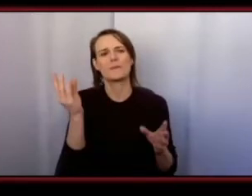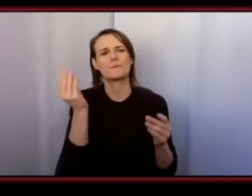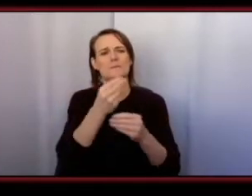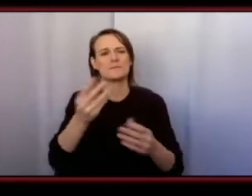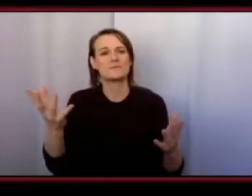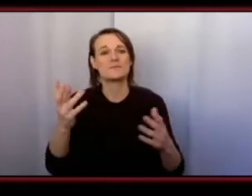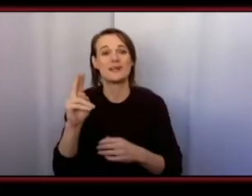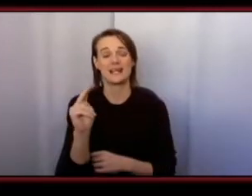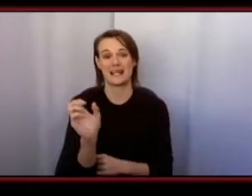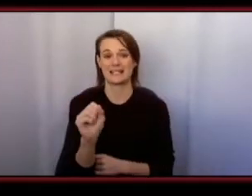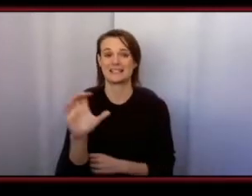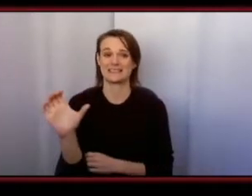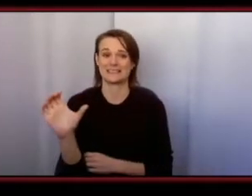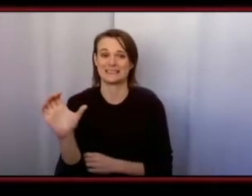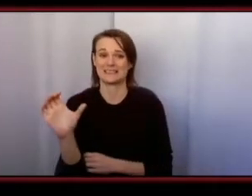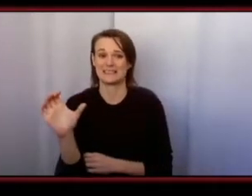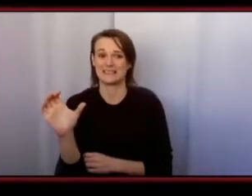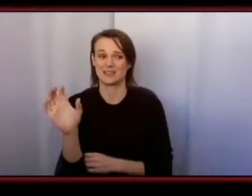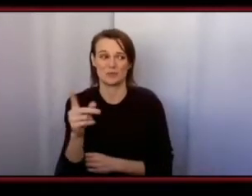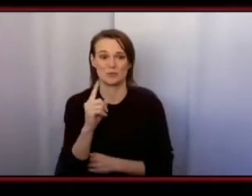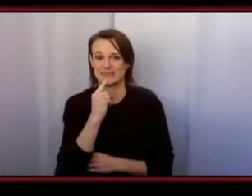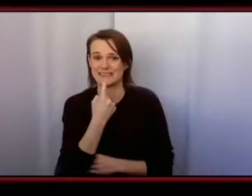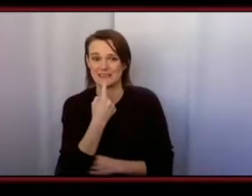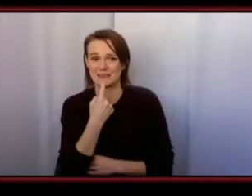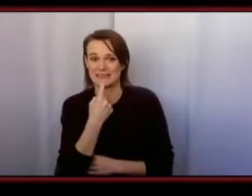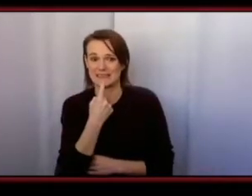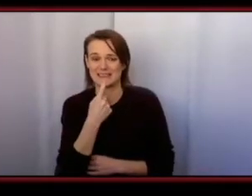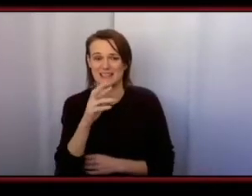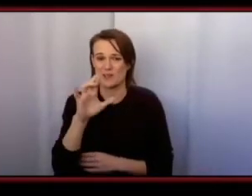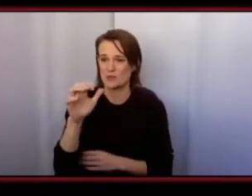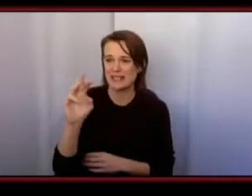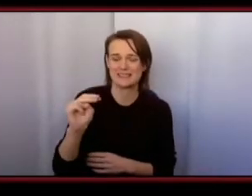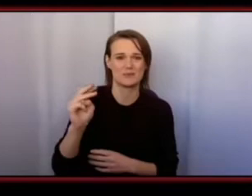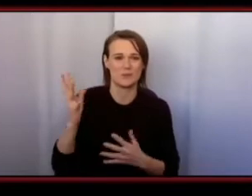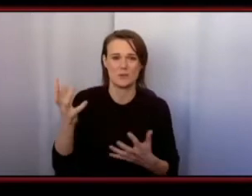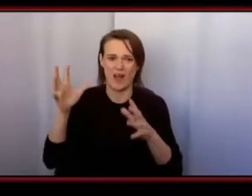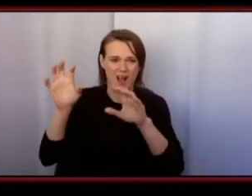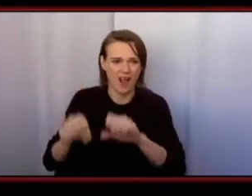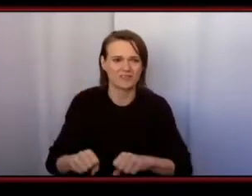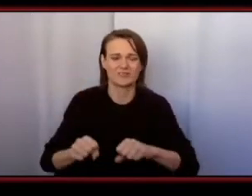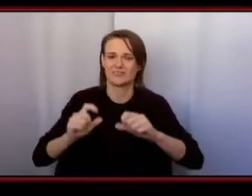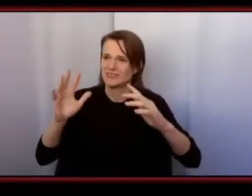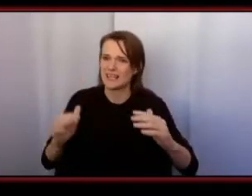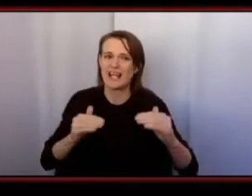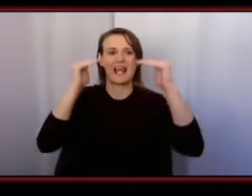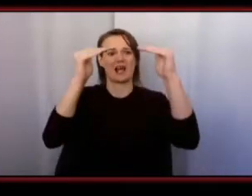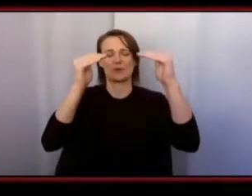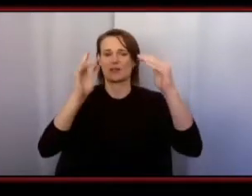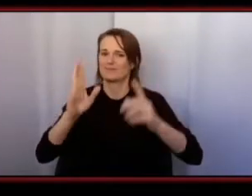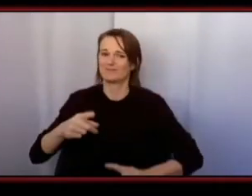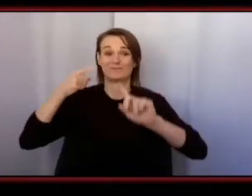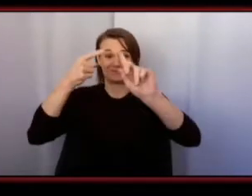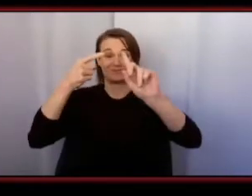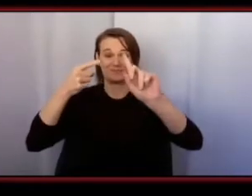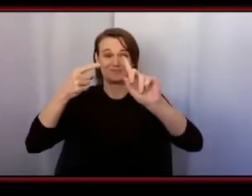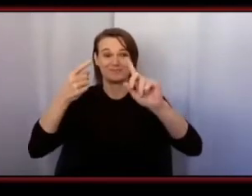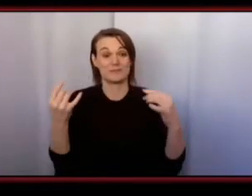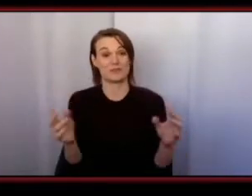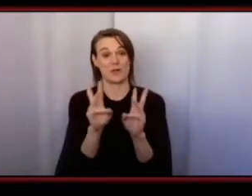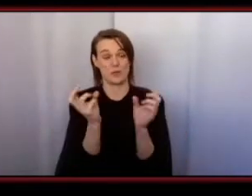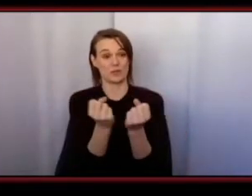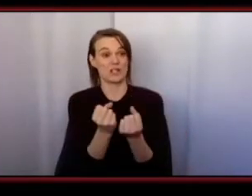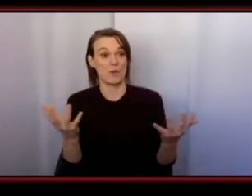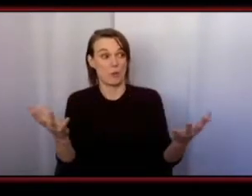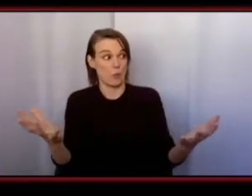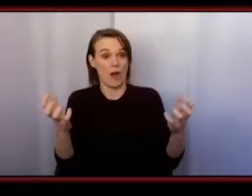NSCC is serious about our work in fighting racism and striving for equity this is the first of many webinars we plan to host that will be